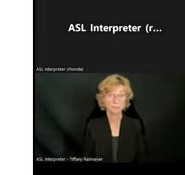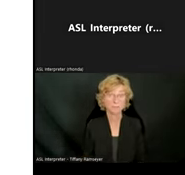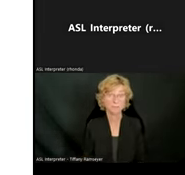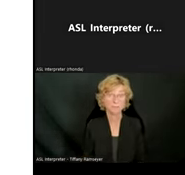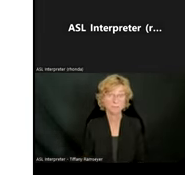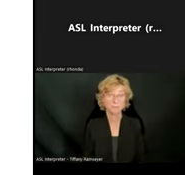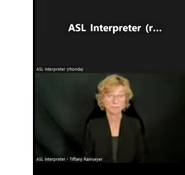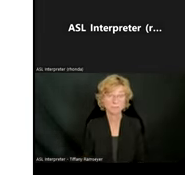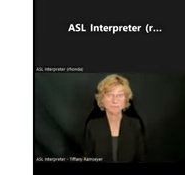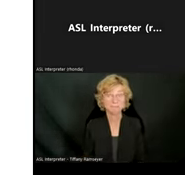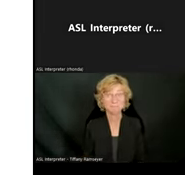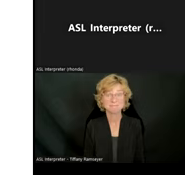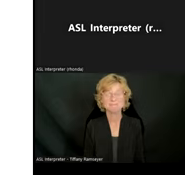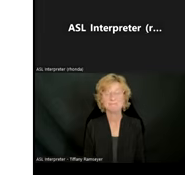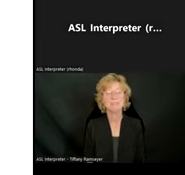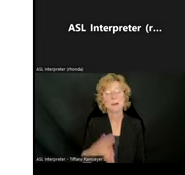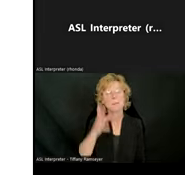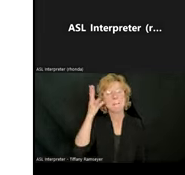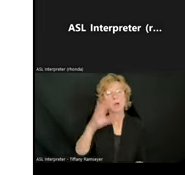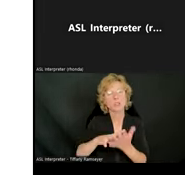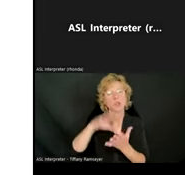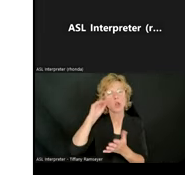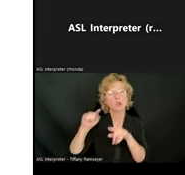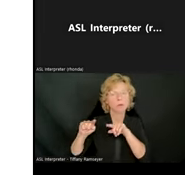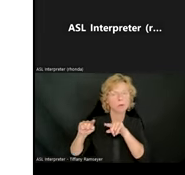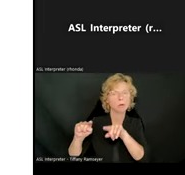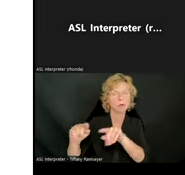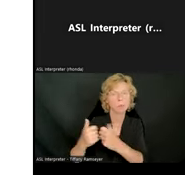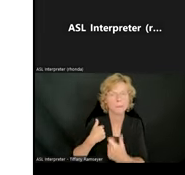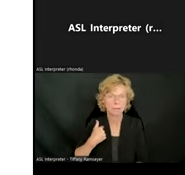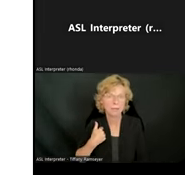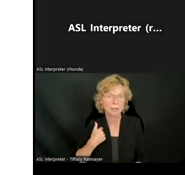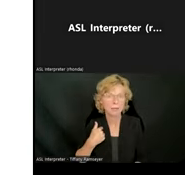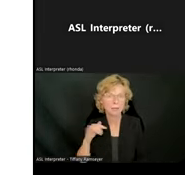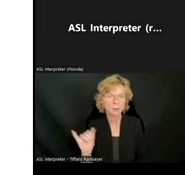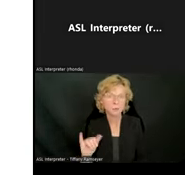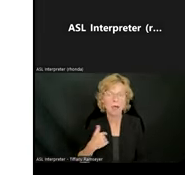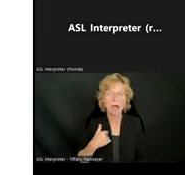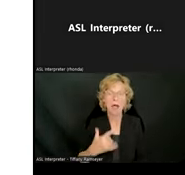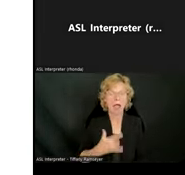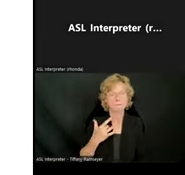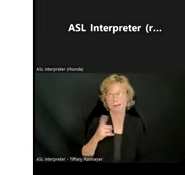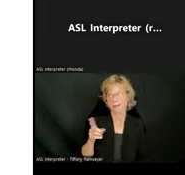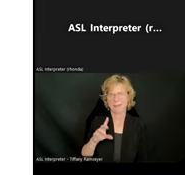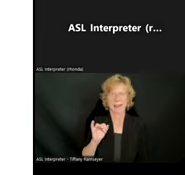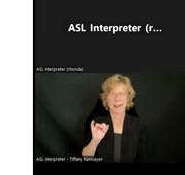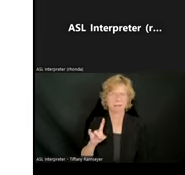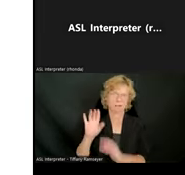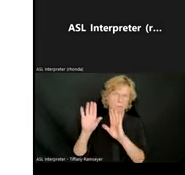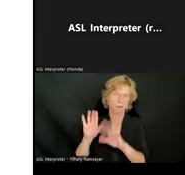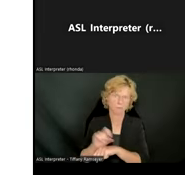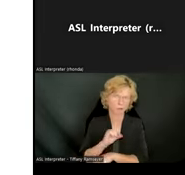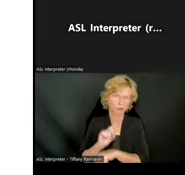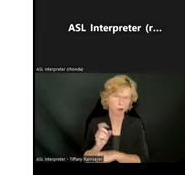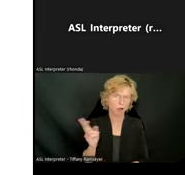they were learning alongside me as I was learning how to use it as well, and I feel like they did a wonderful job in my